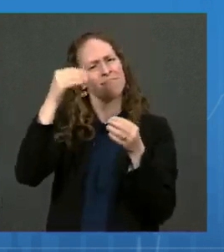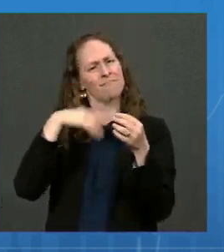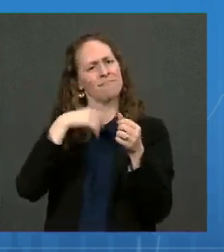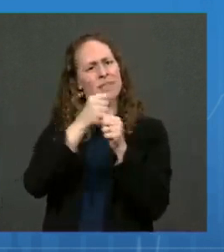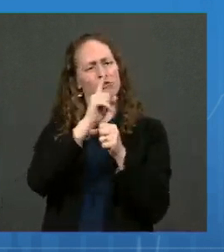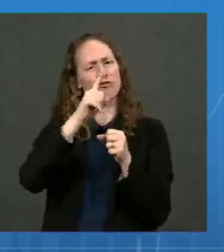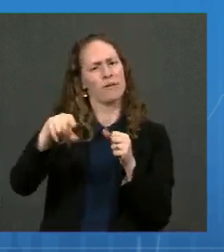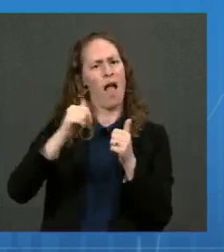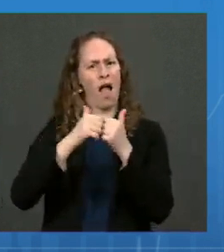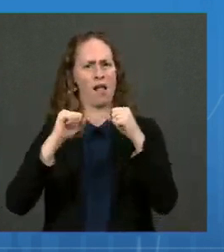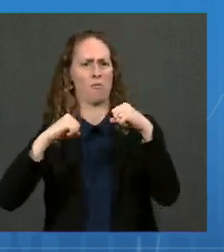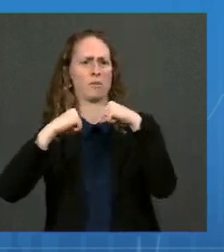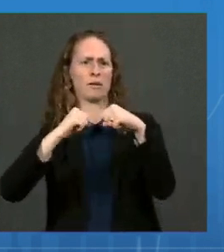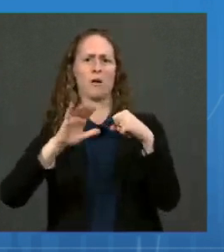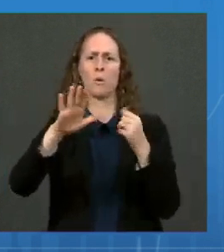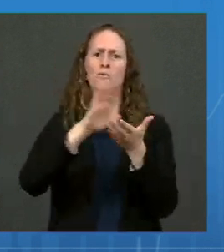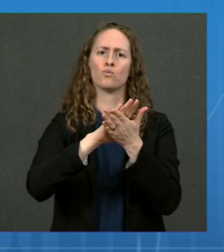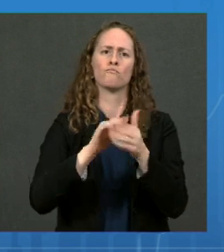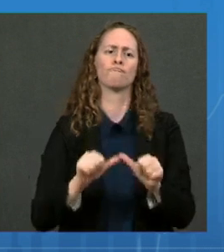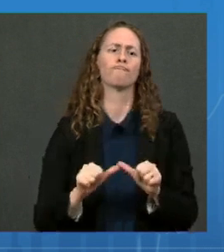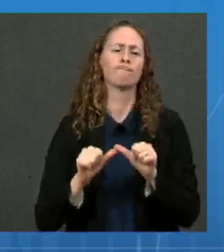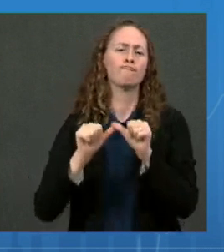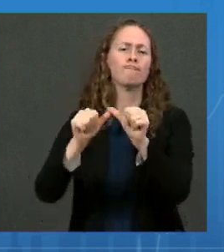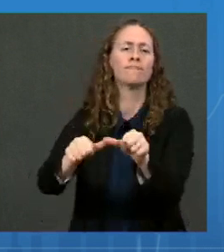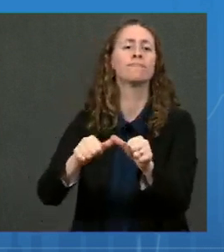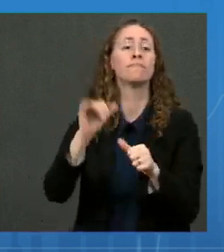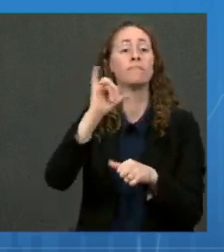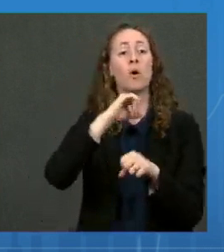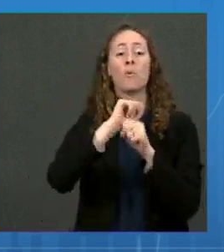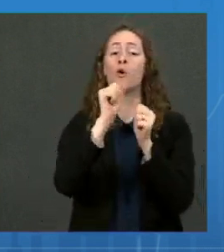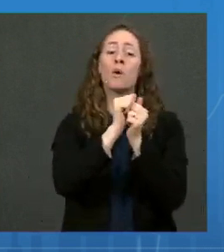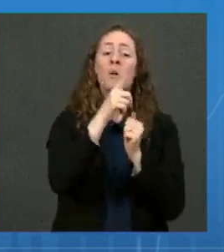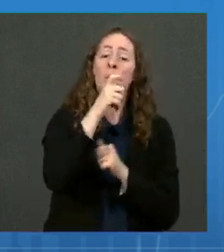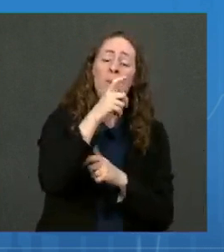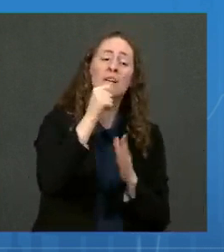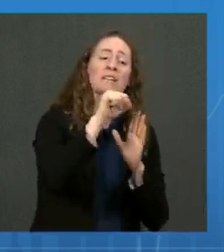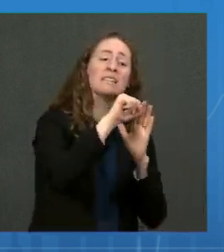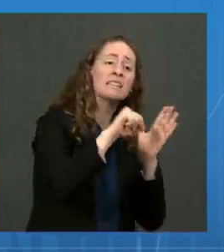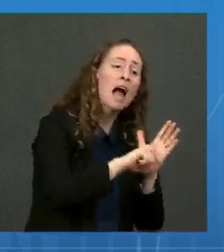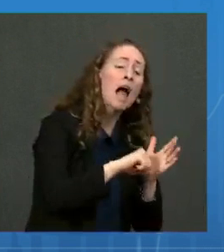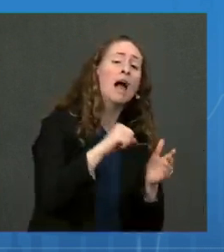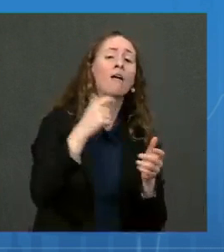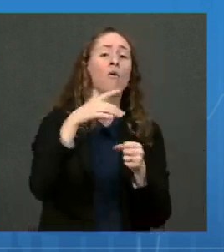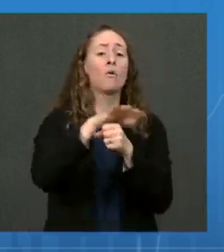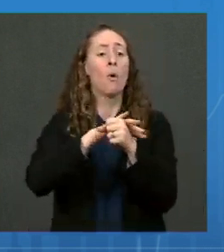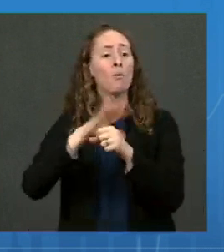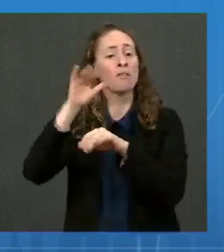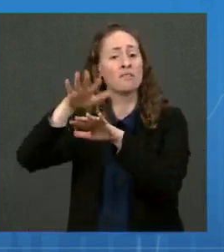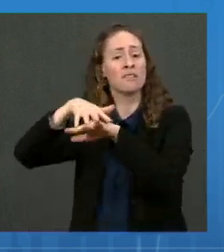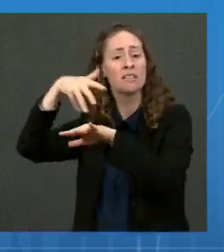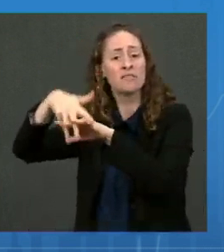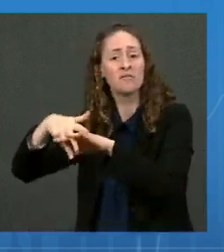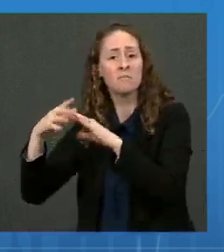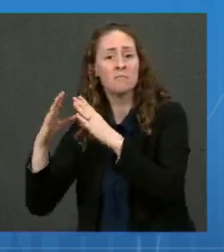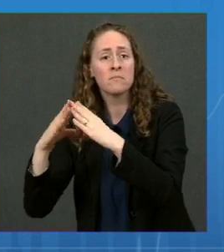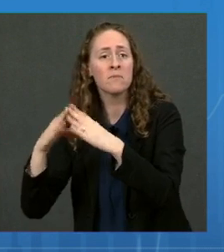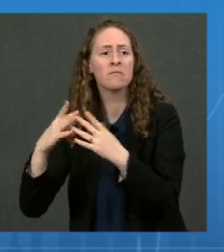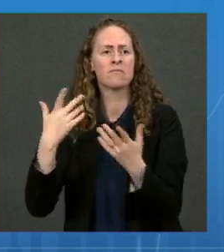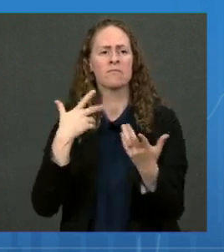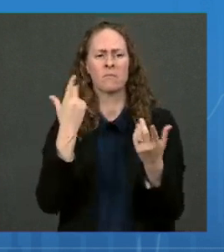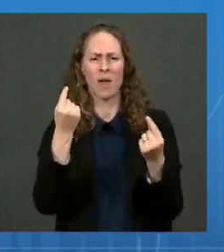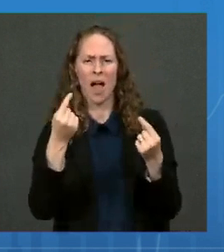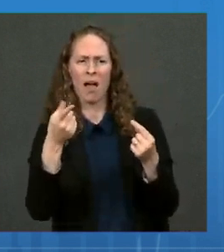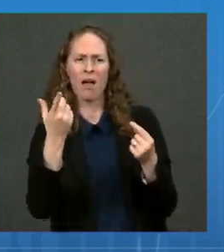Our ongoing work with state, local, and territorial health departments assist with their K-12 school testing